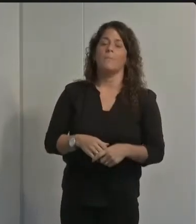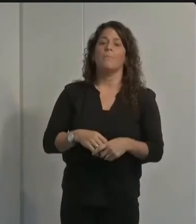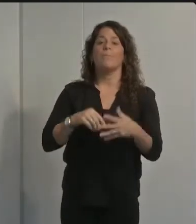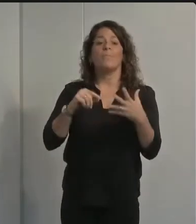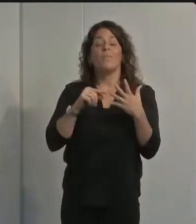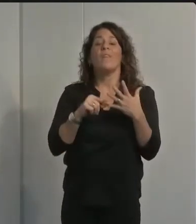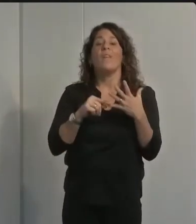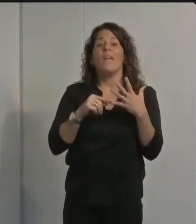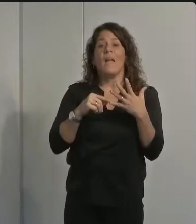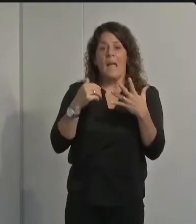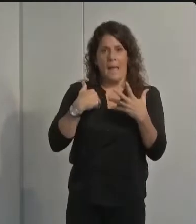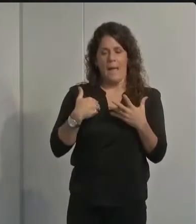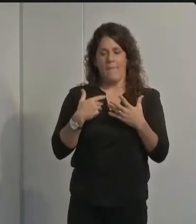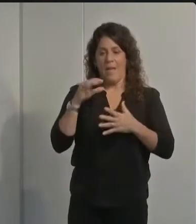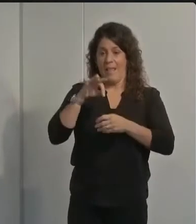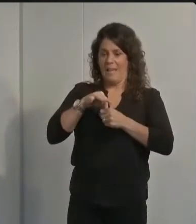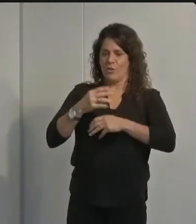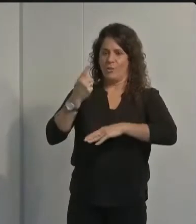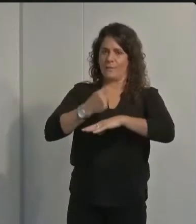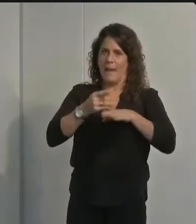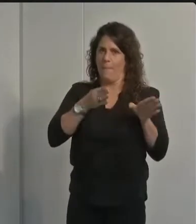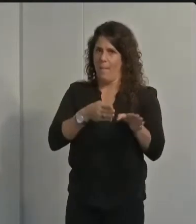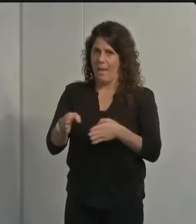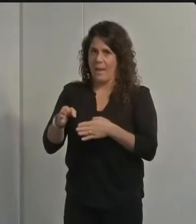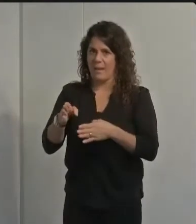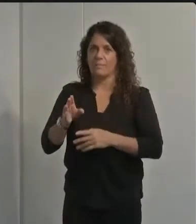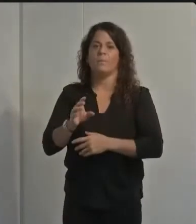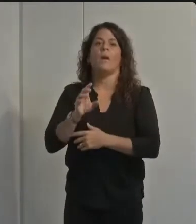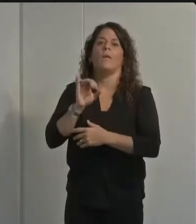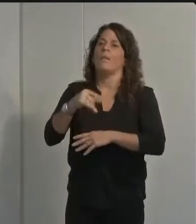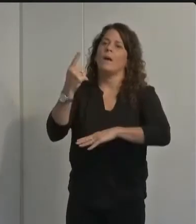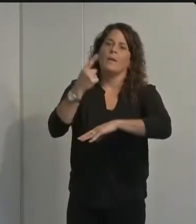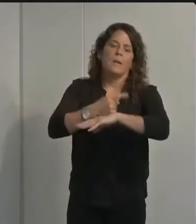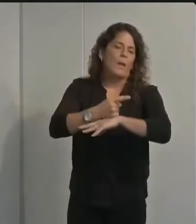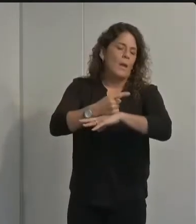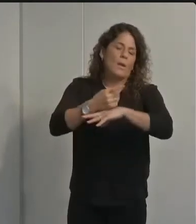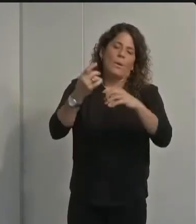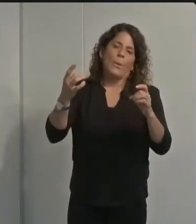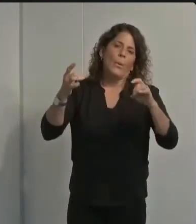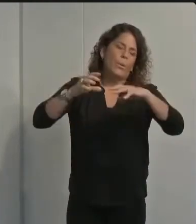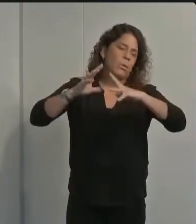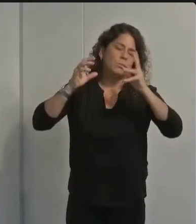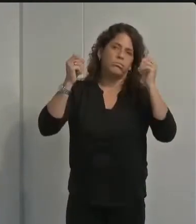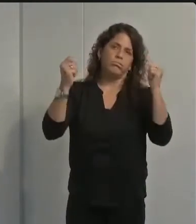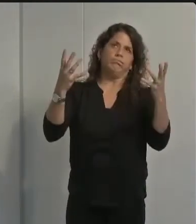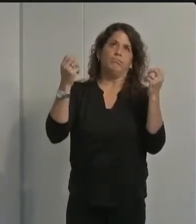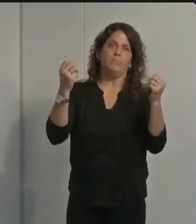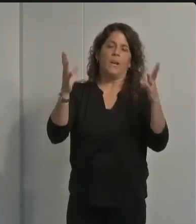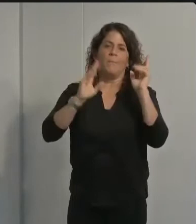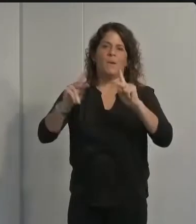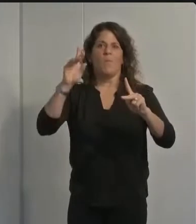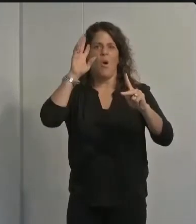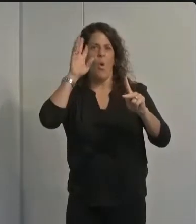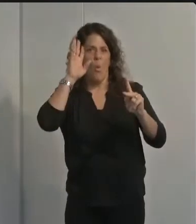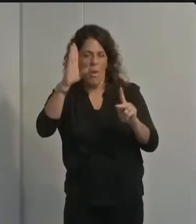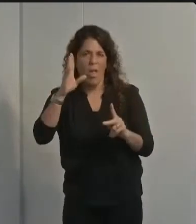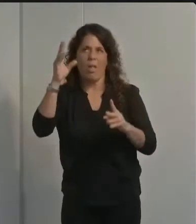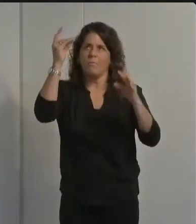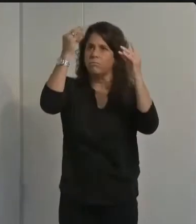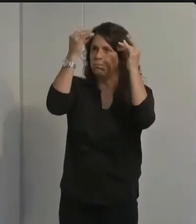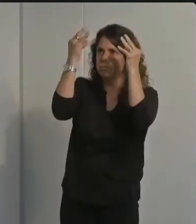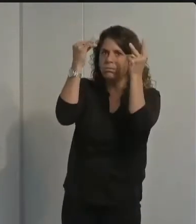plan it's going to be a day where a lot of people's minds will be consumed with wonders of the outcomes